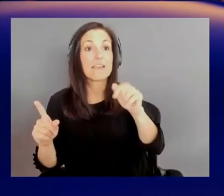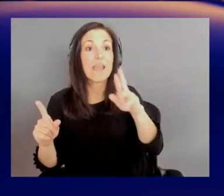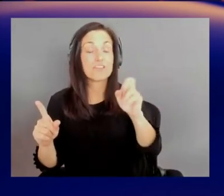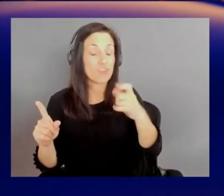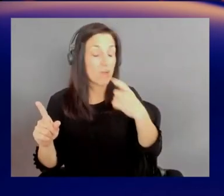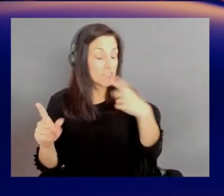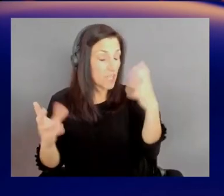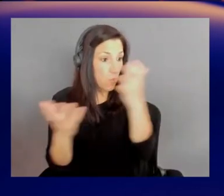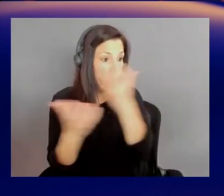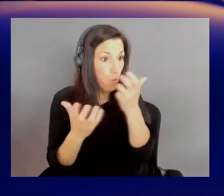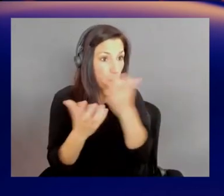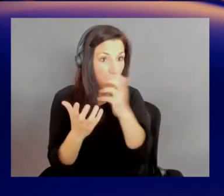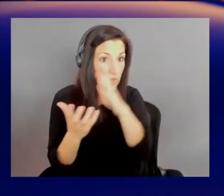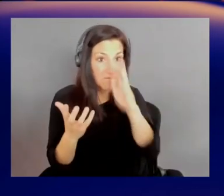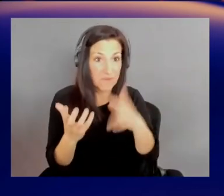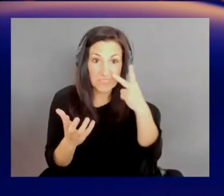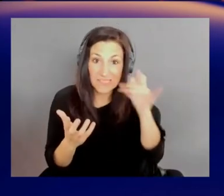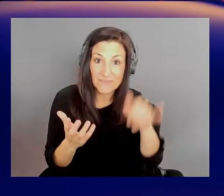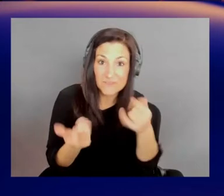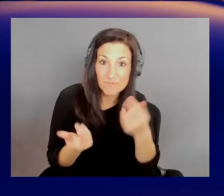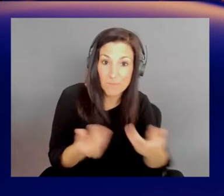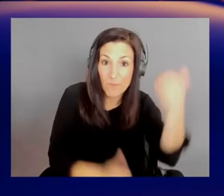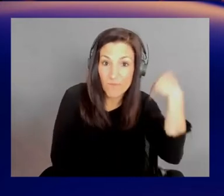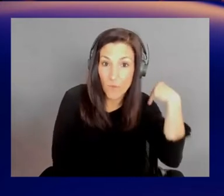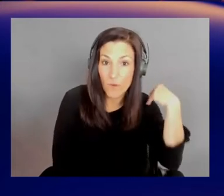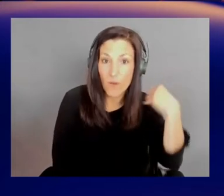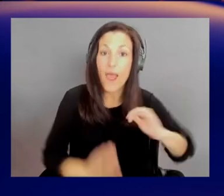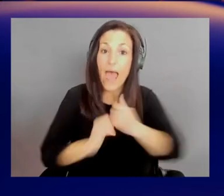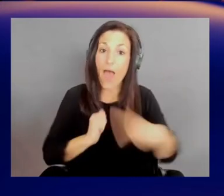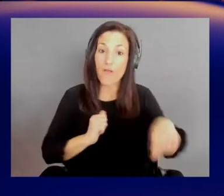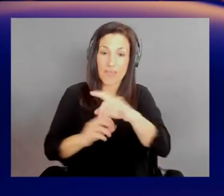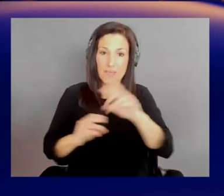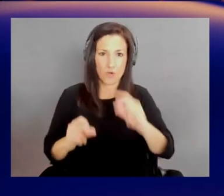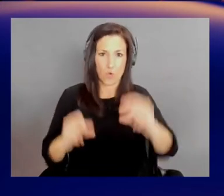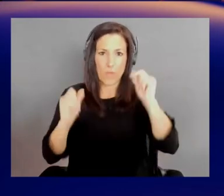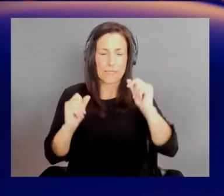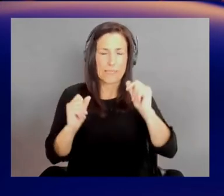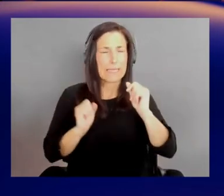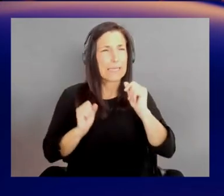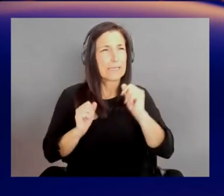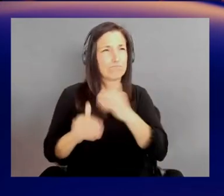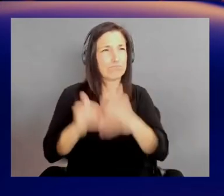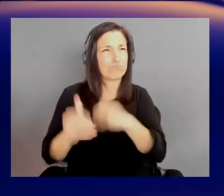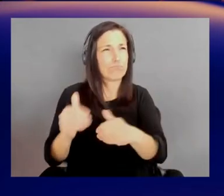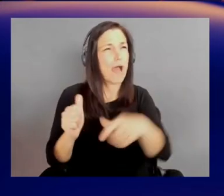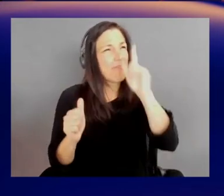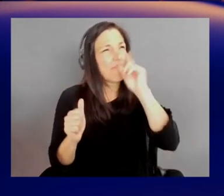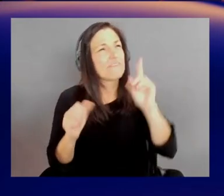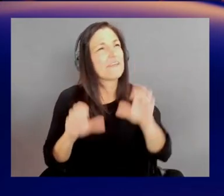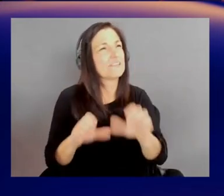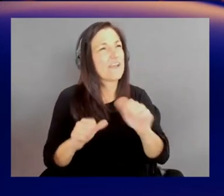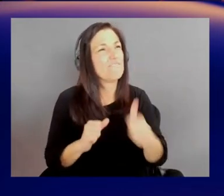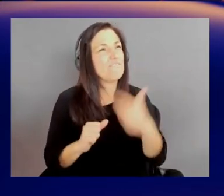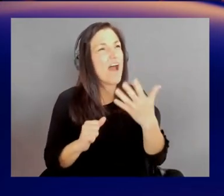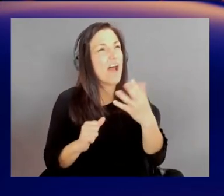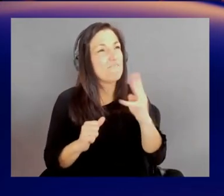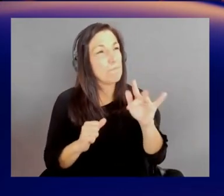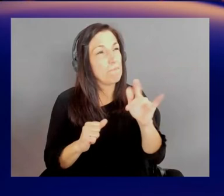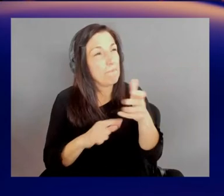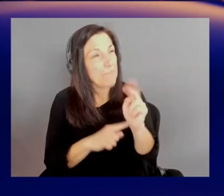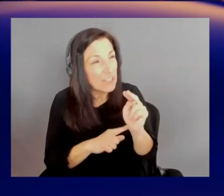The way they could very quickly, I think they did five million samples in under 11 days,